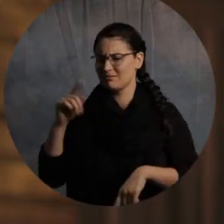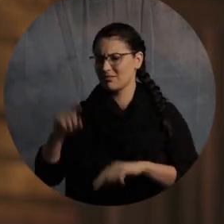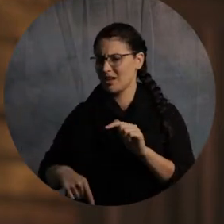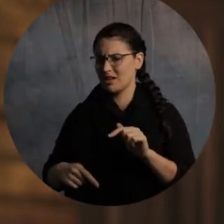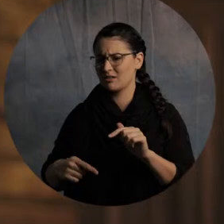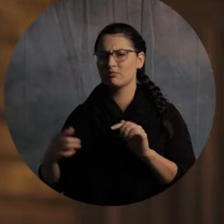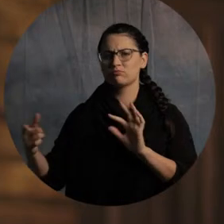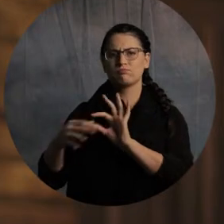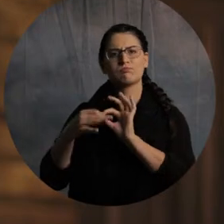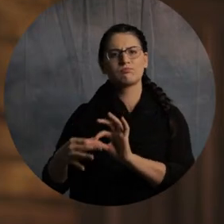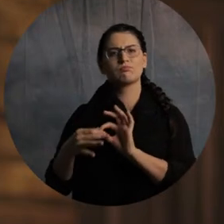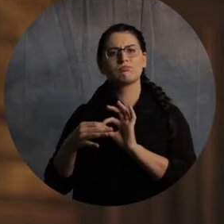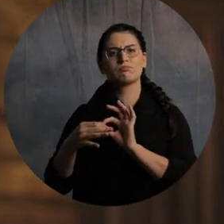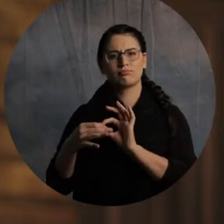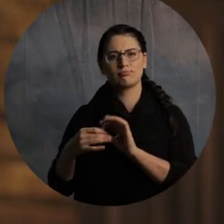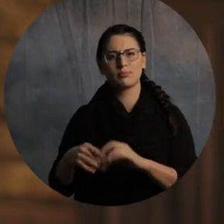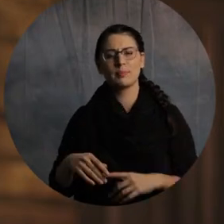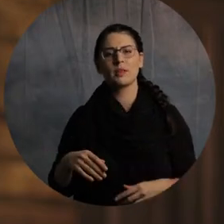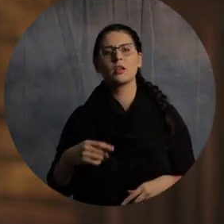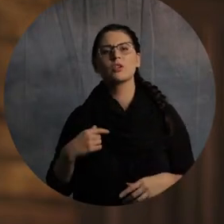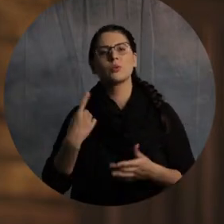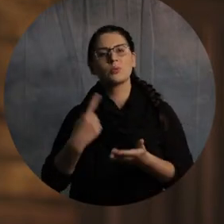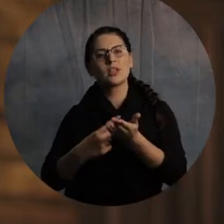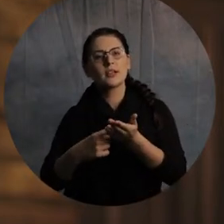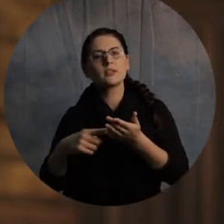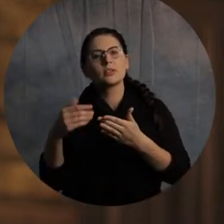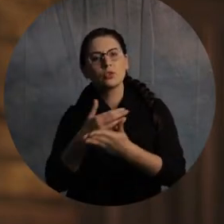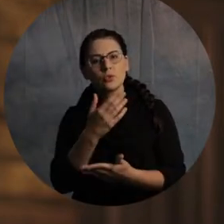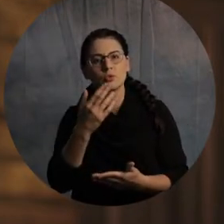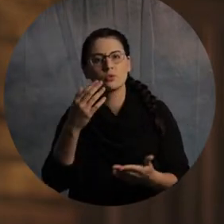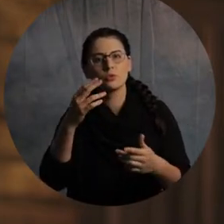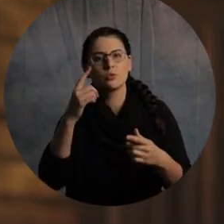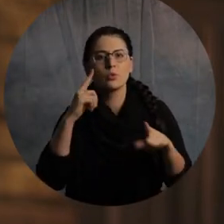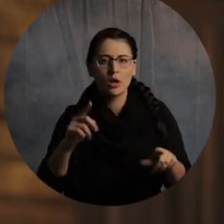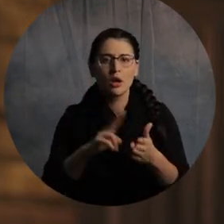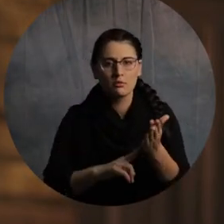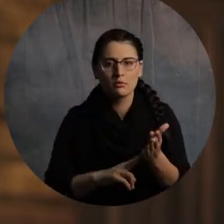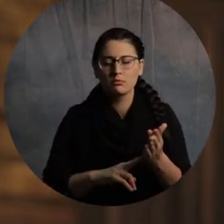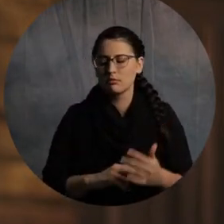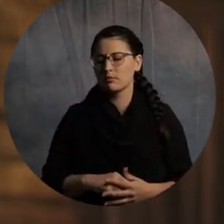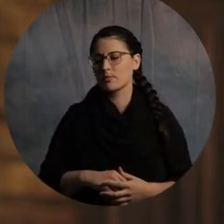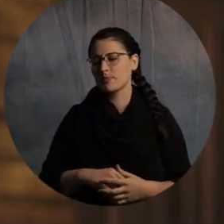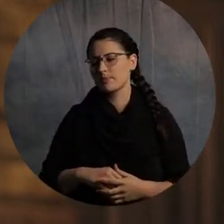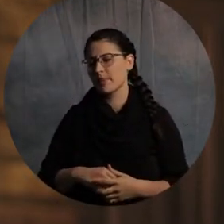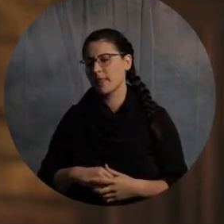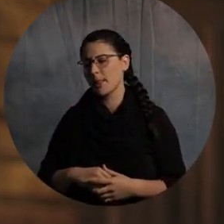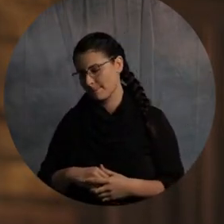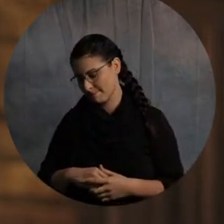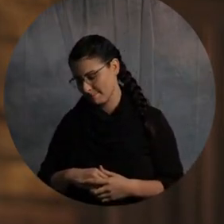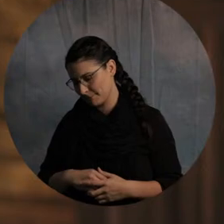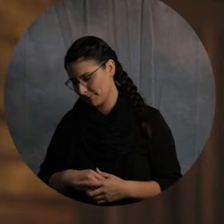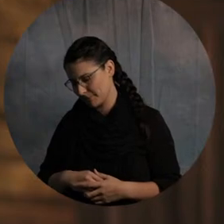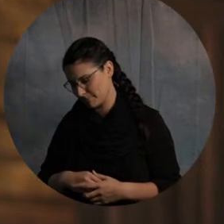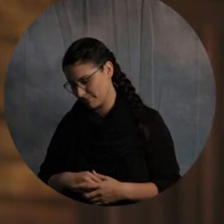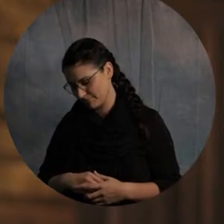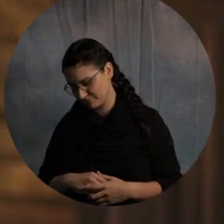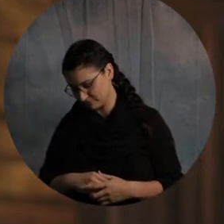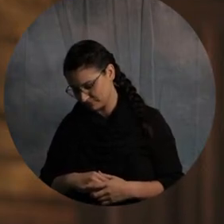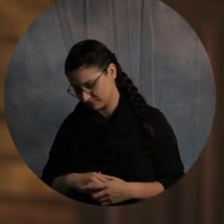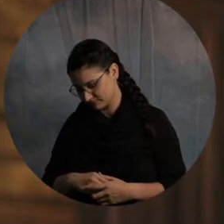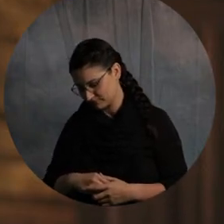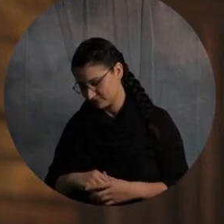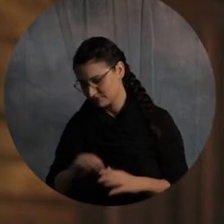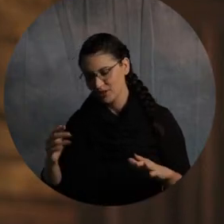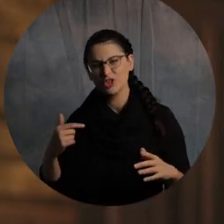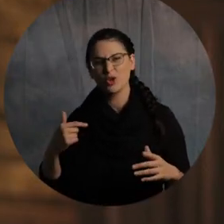about the new covenant, and what we said, I love, it was actually, I think, when we have our meeting, I get together with some of the pastors,